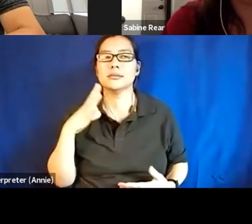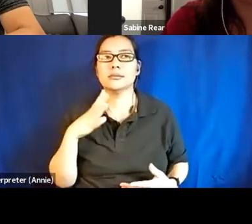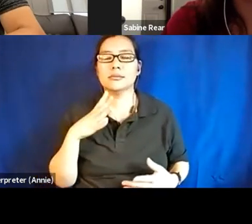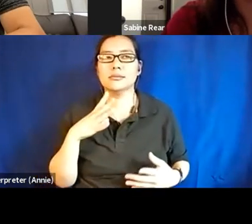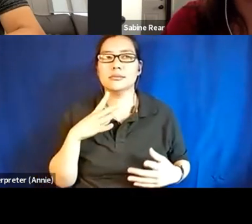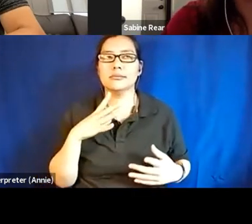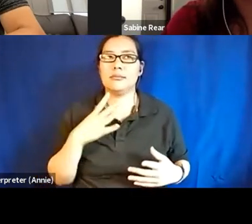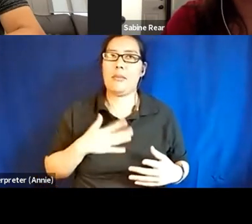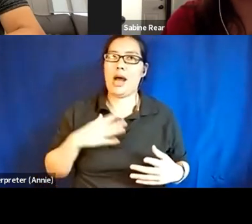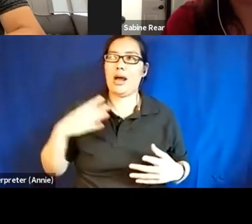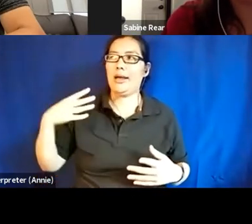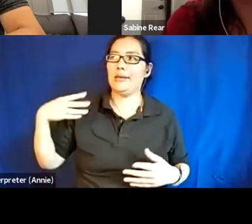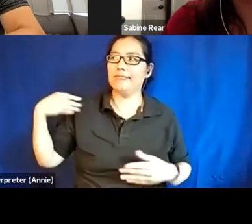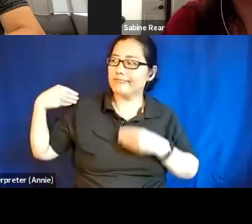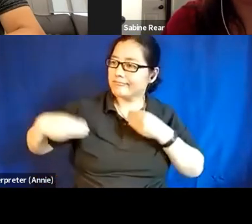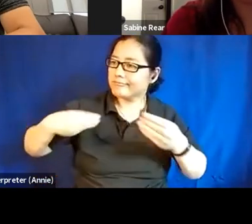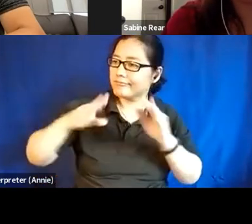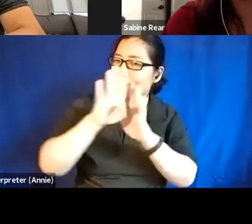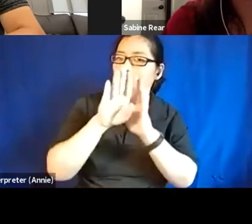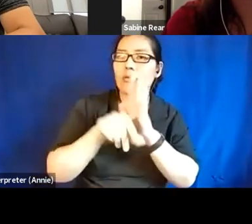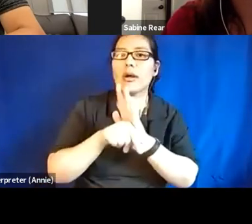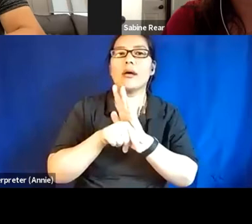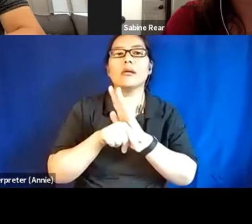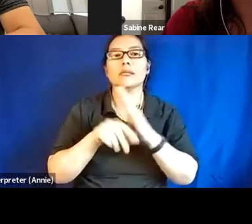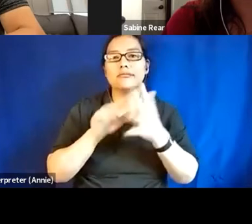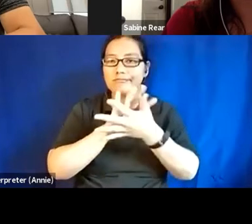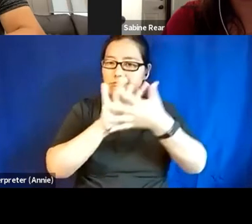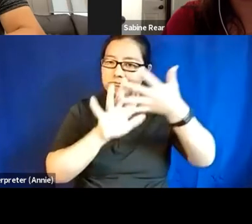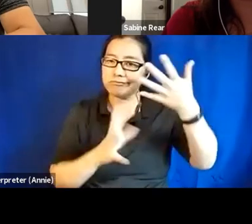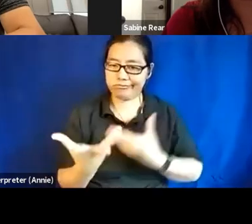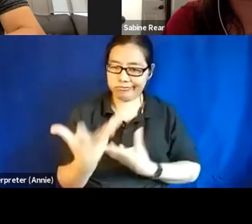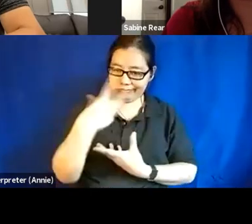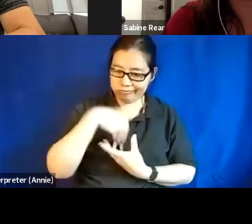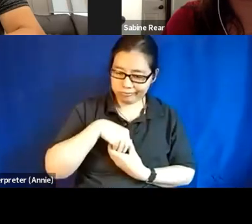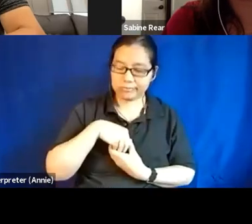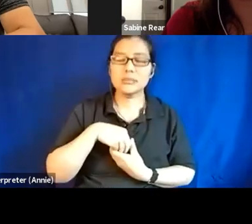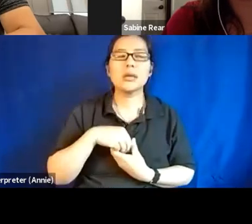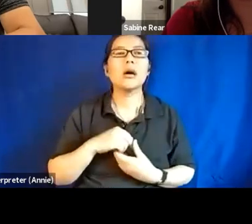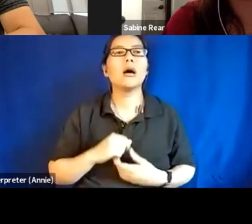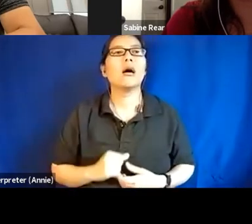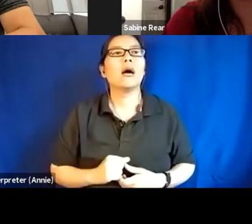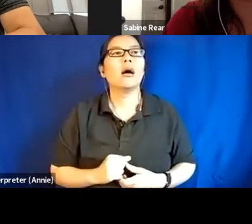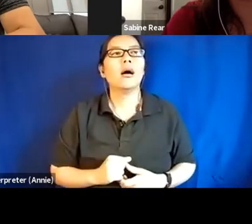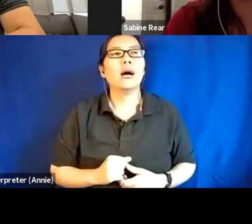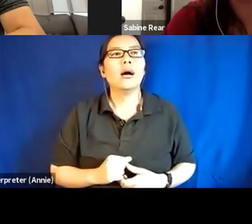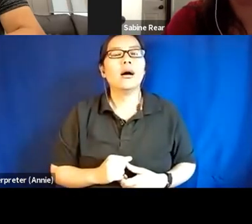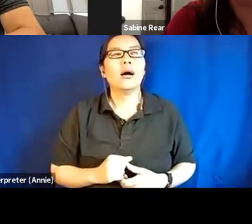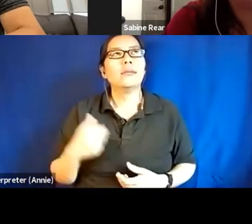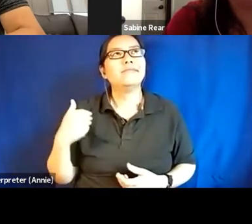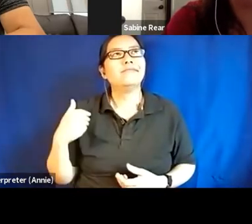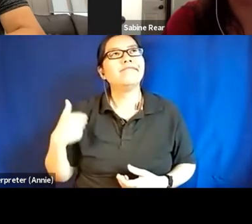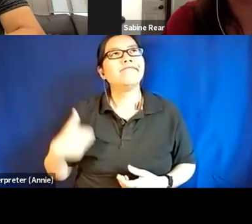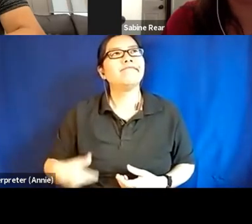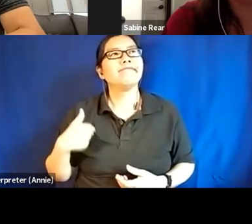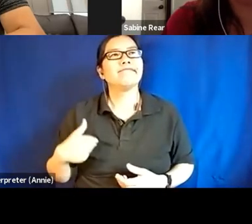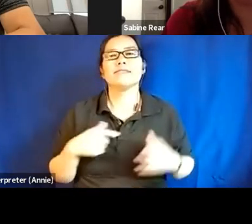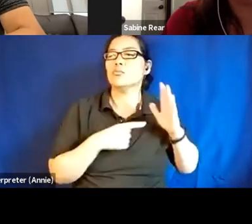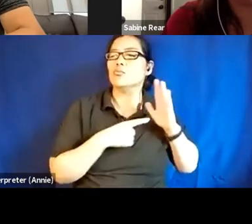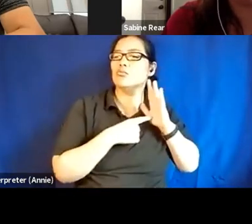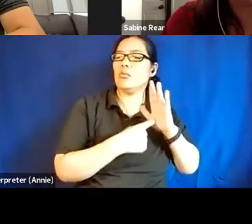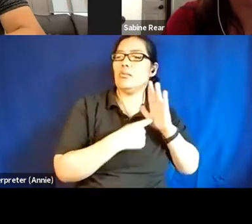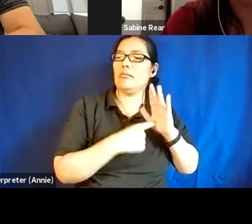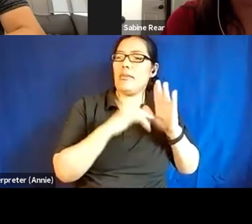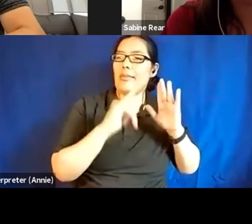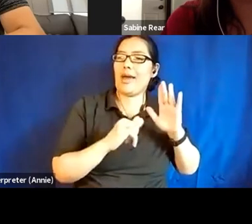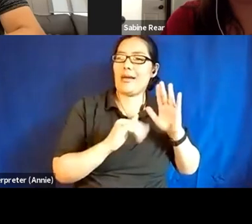the background that I come from, right? I get to, I get to represent that in a way that